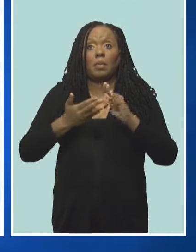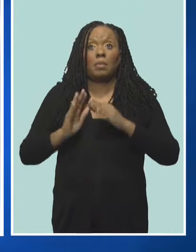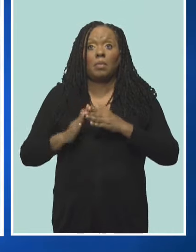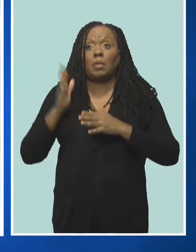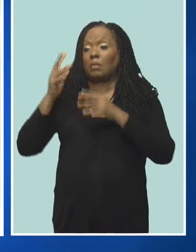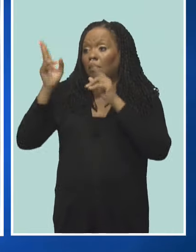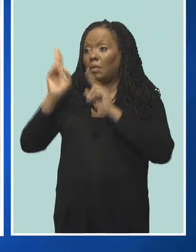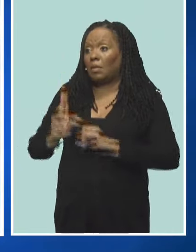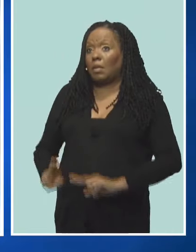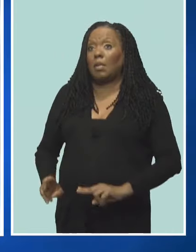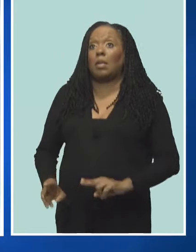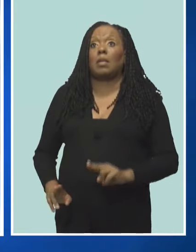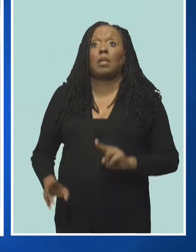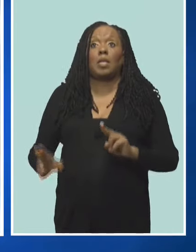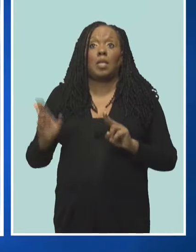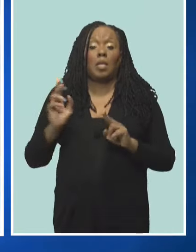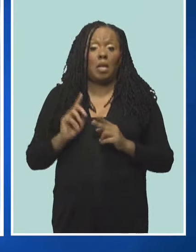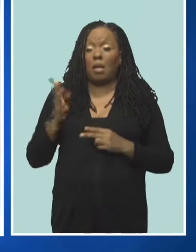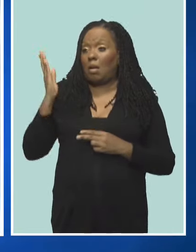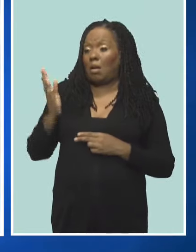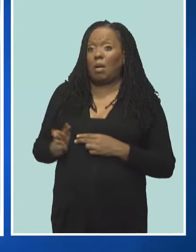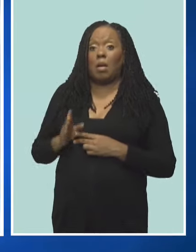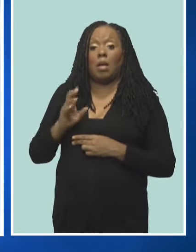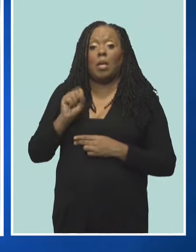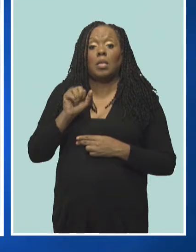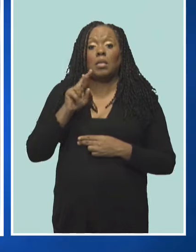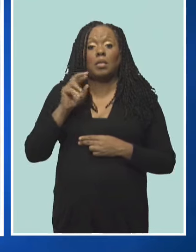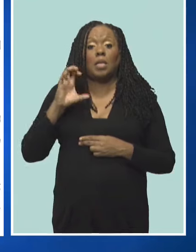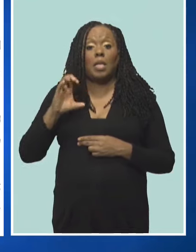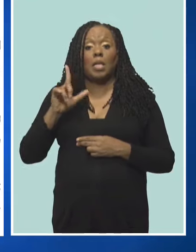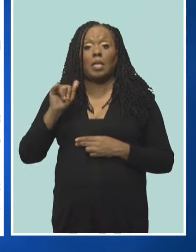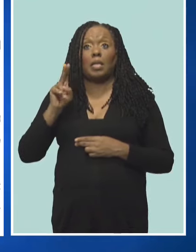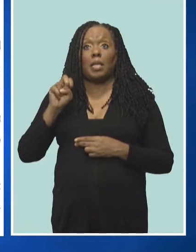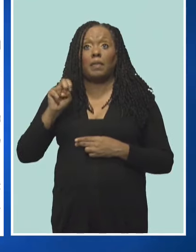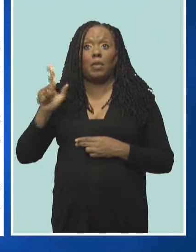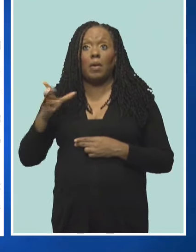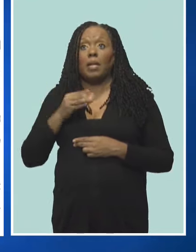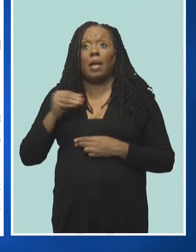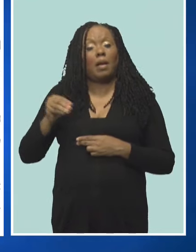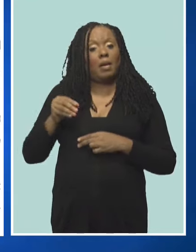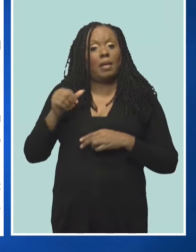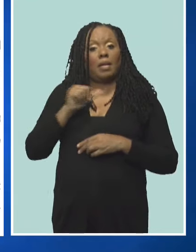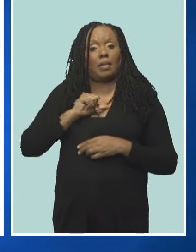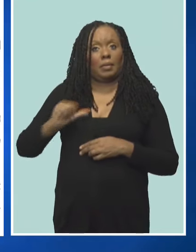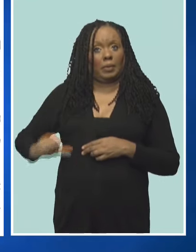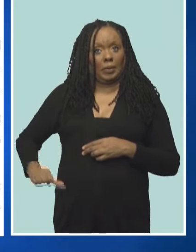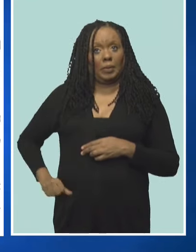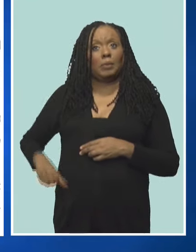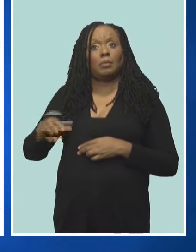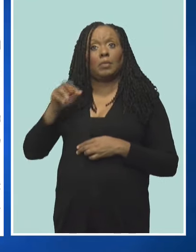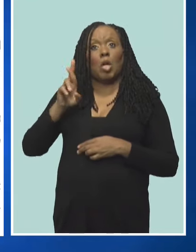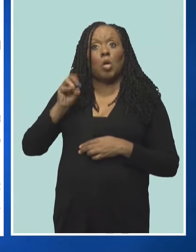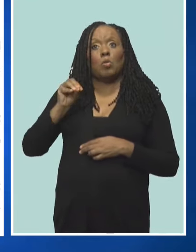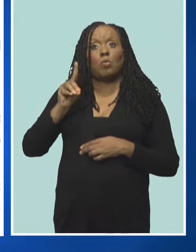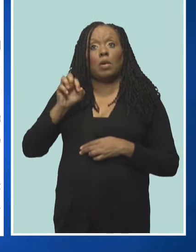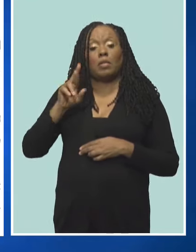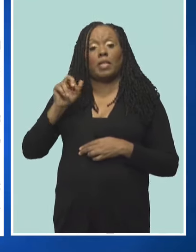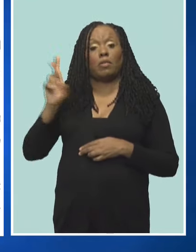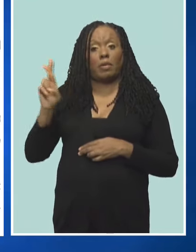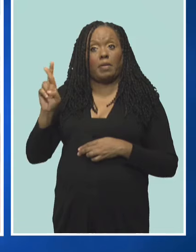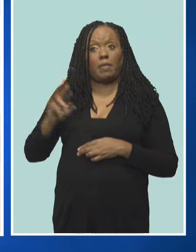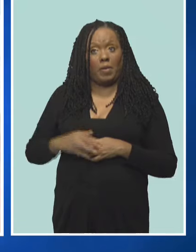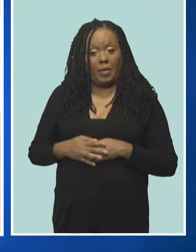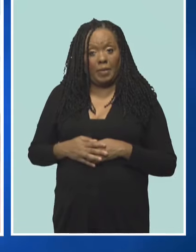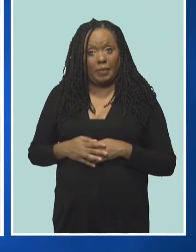on former West Enders Cricket Captain Sir Clive Lloyd of Guyana and Jamaican-born former CARICOM Secretary General Roderick